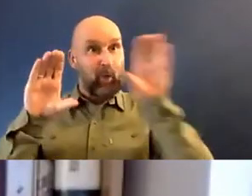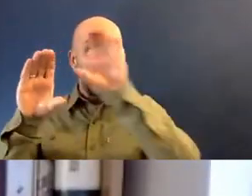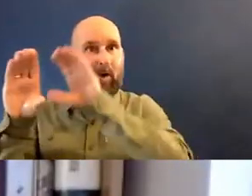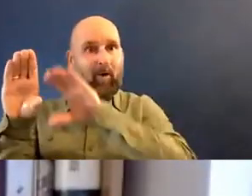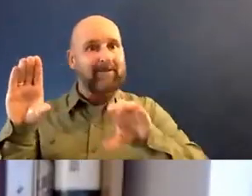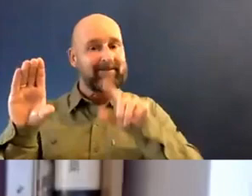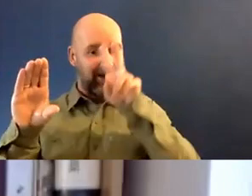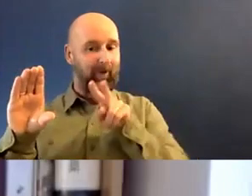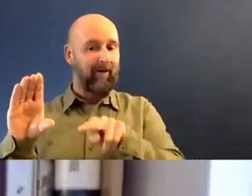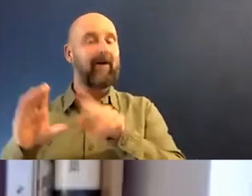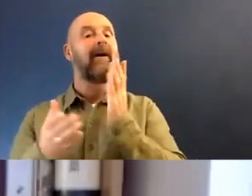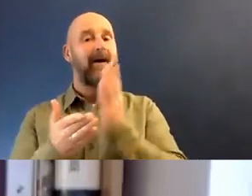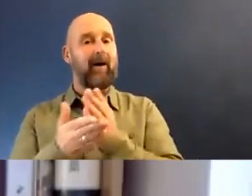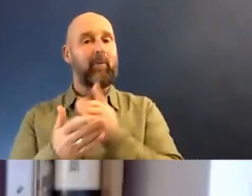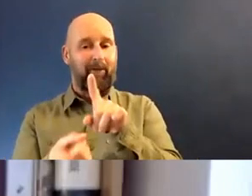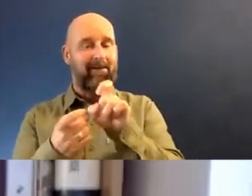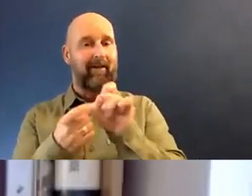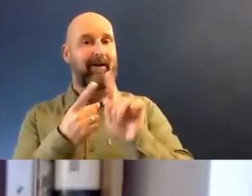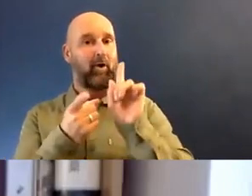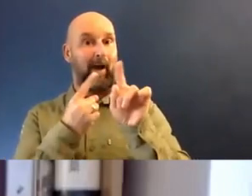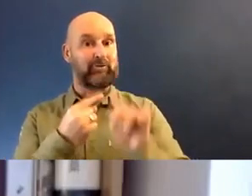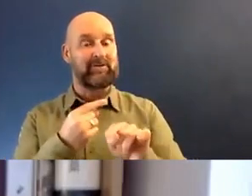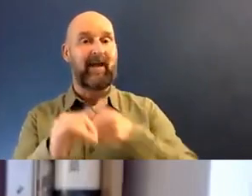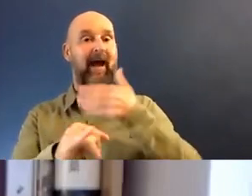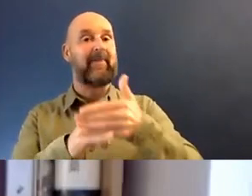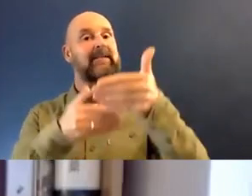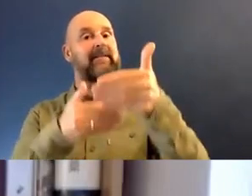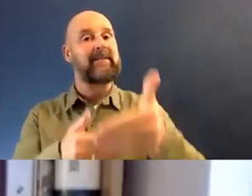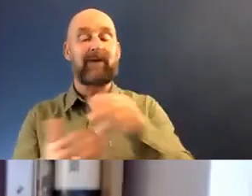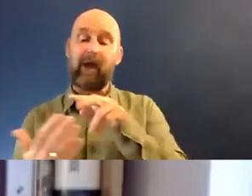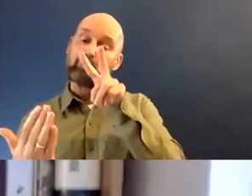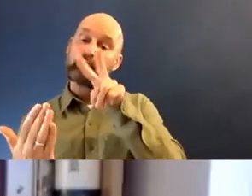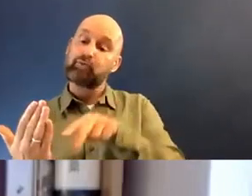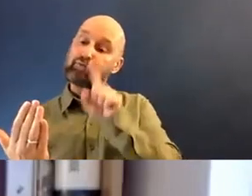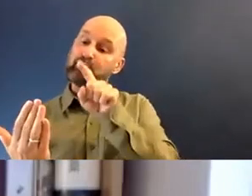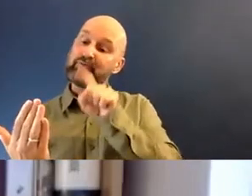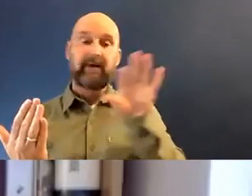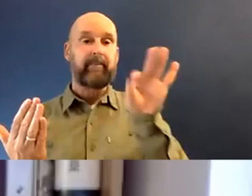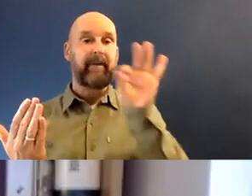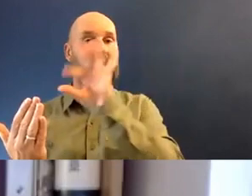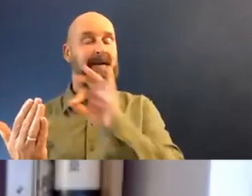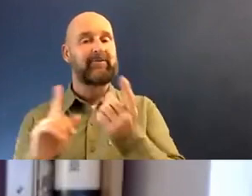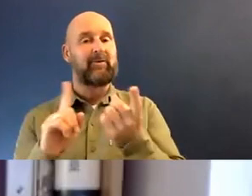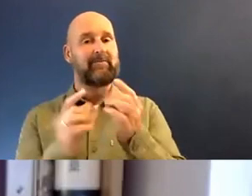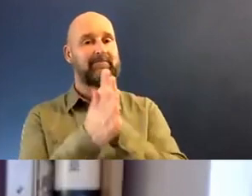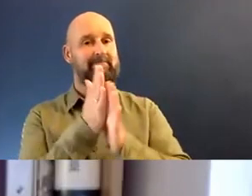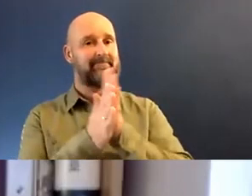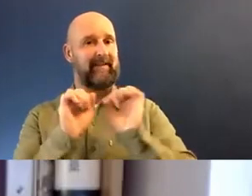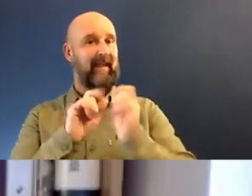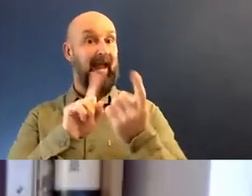But we will get your questions one way or the other. So towards the end of our session, I'll be reading out some of your questions and inviting our guests to answer them.